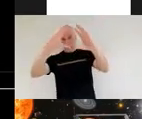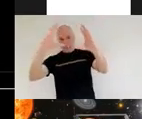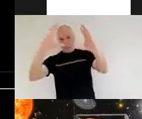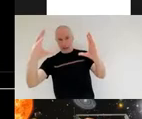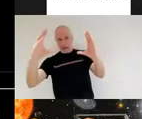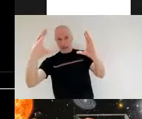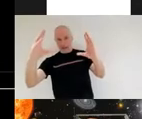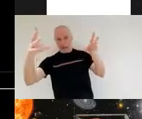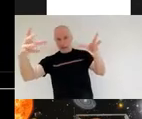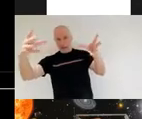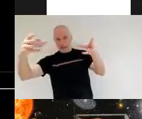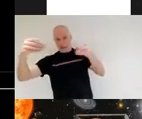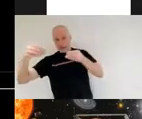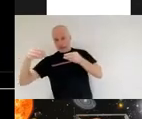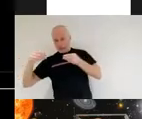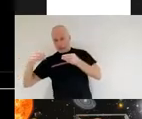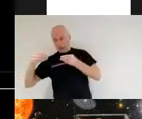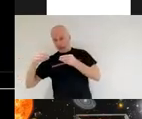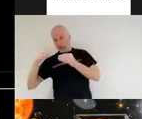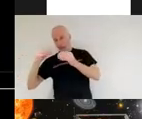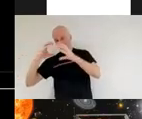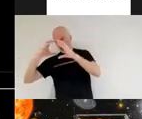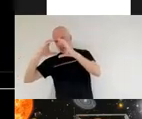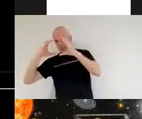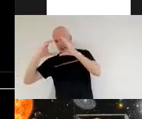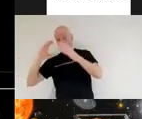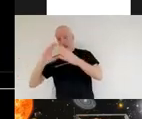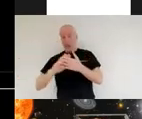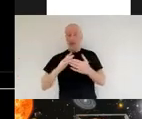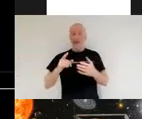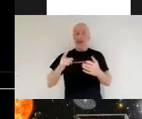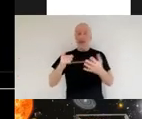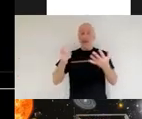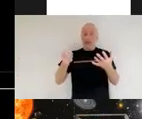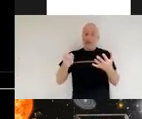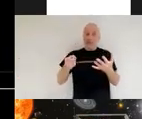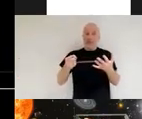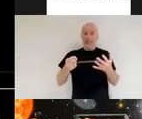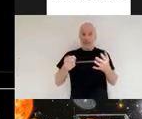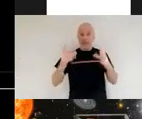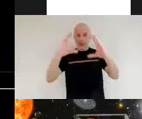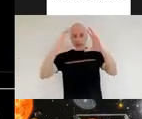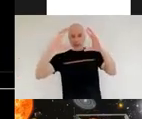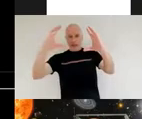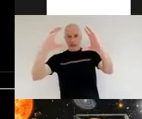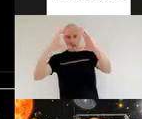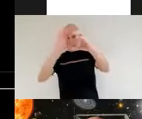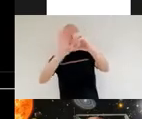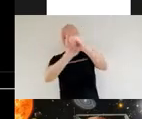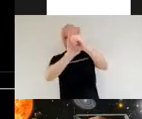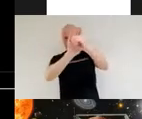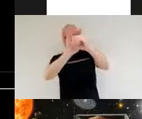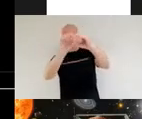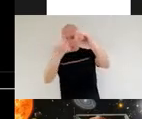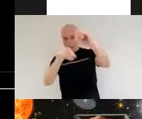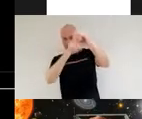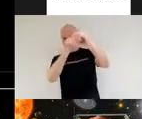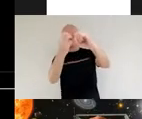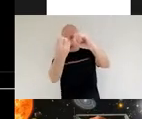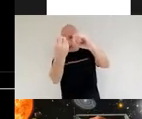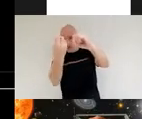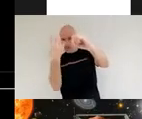that disk otherwise all the interesting stuff about exoplanets gets washed out by the light coming from the star